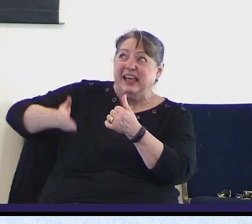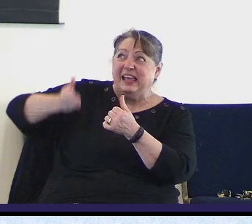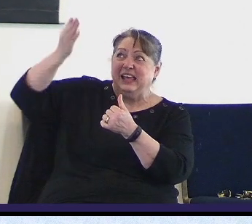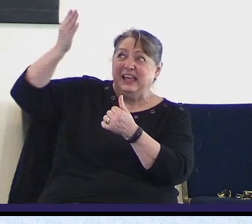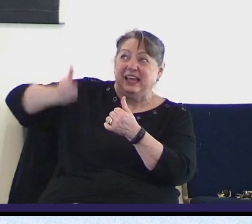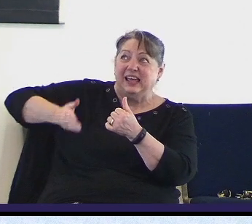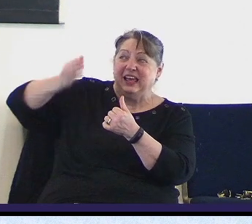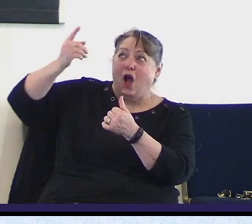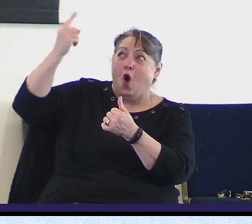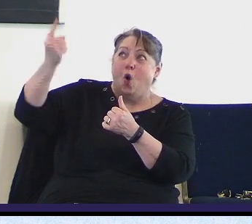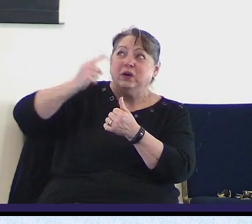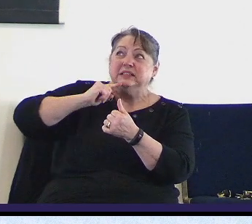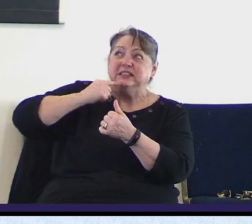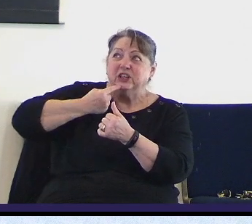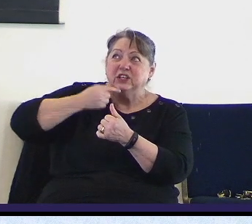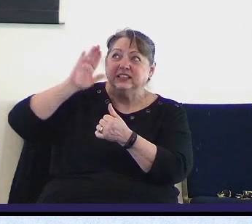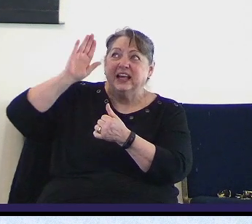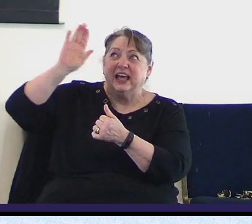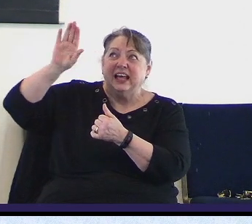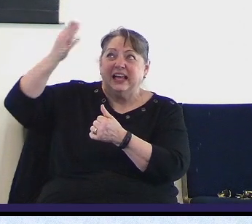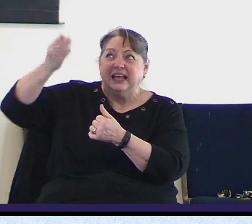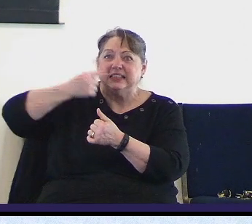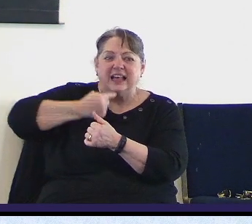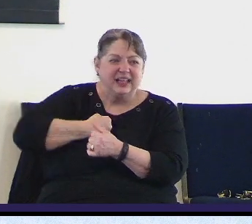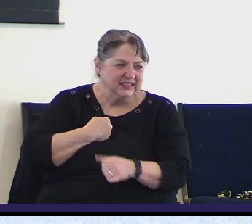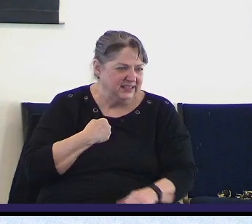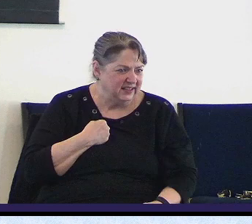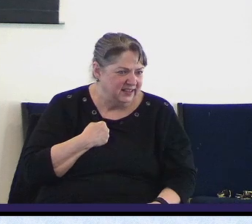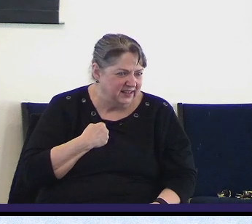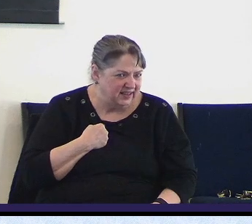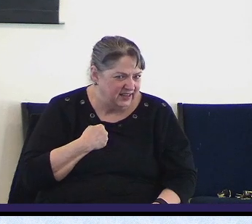what he says yes